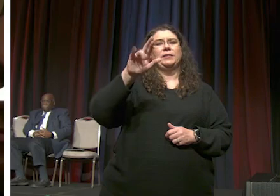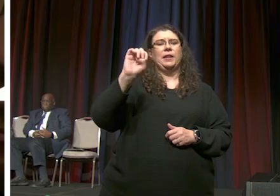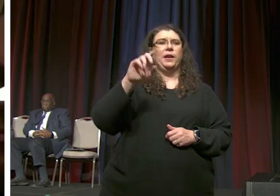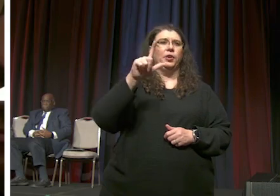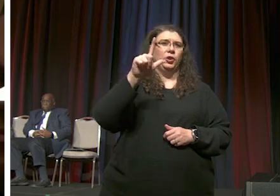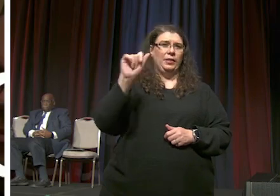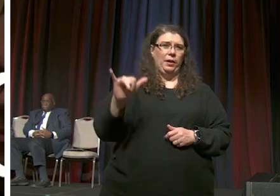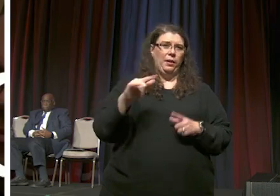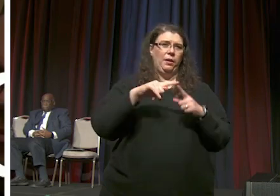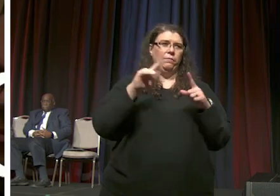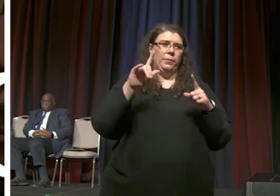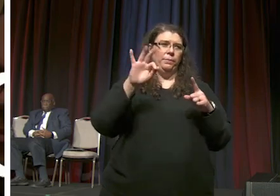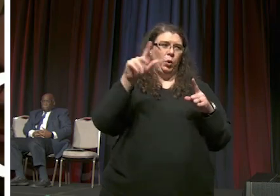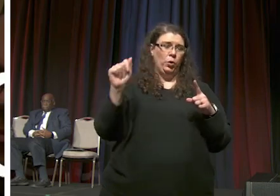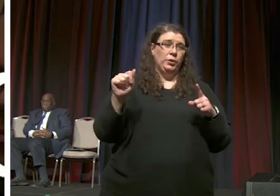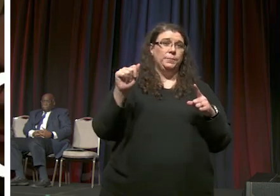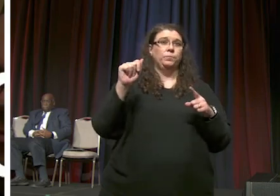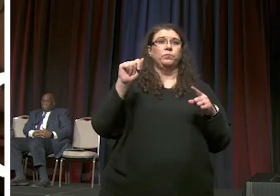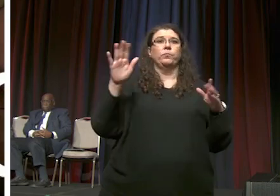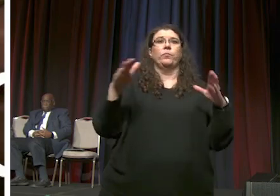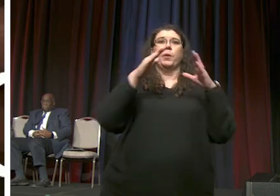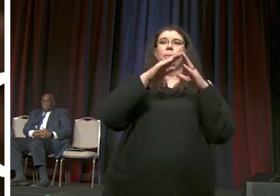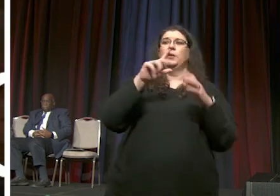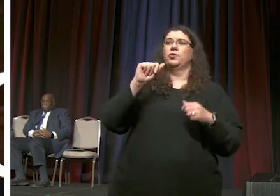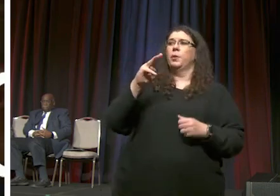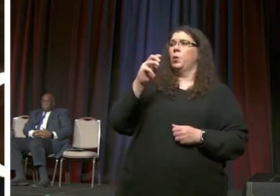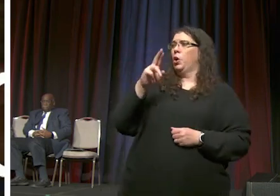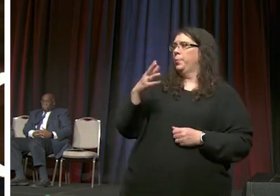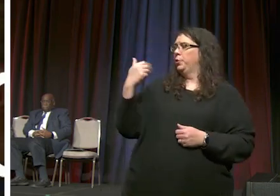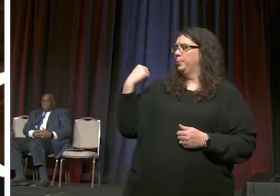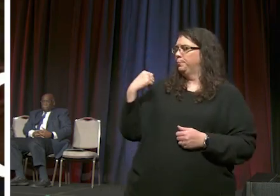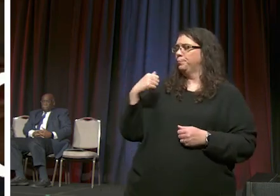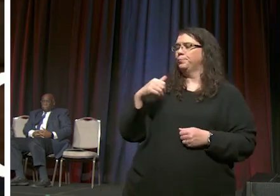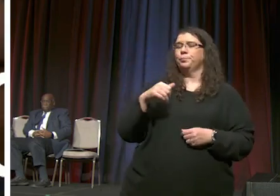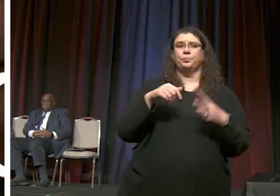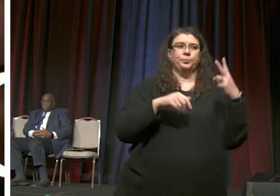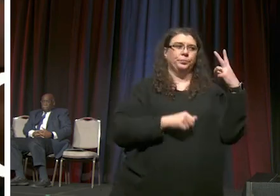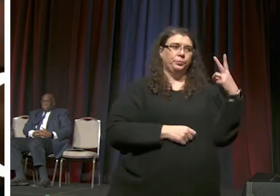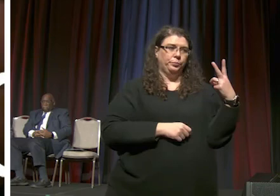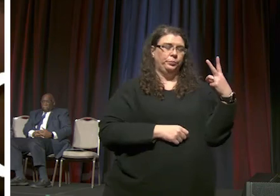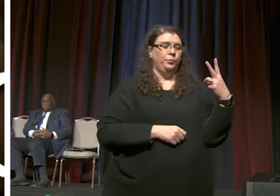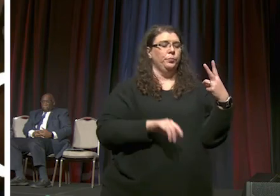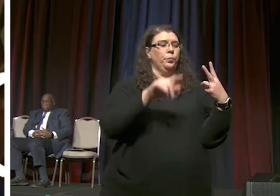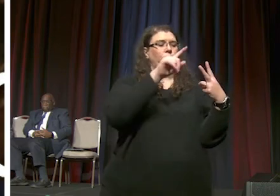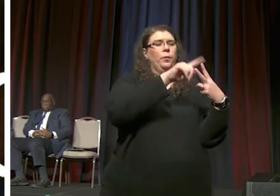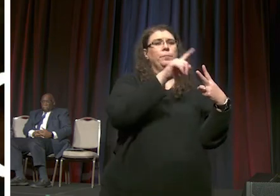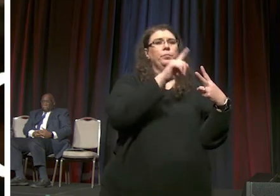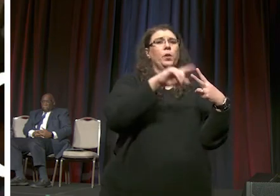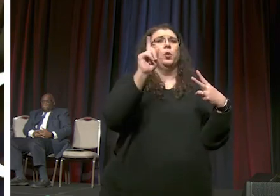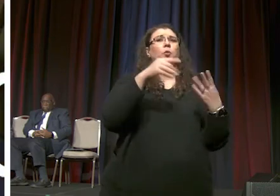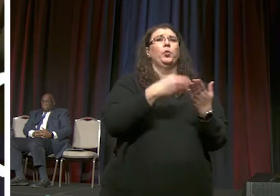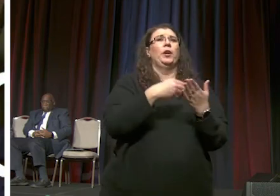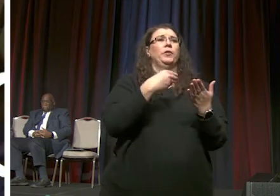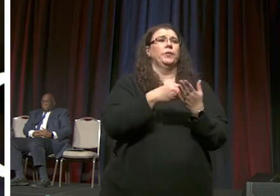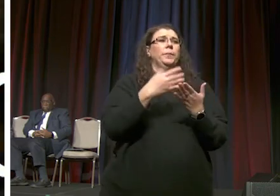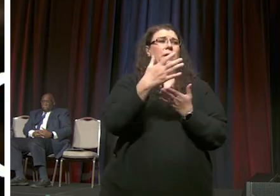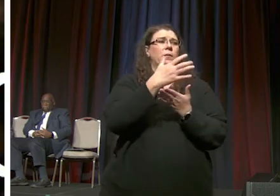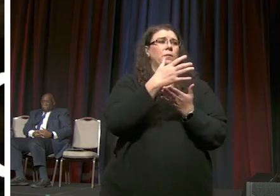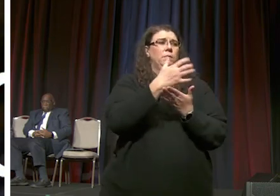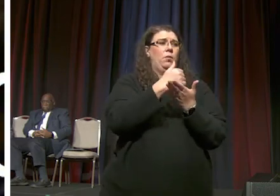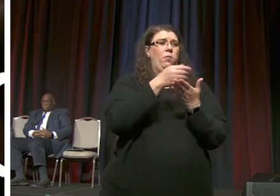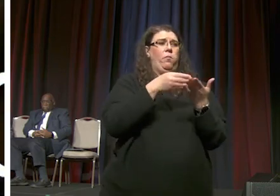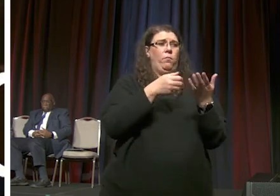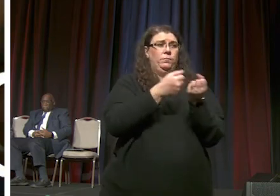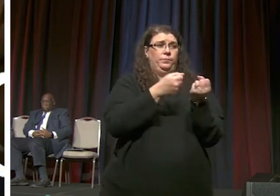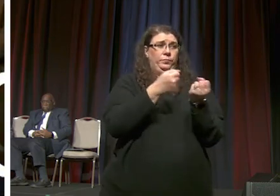uh this is a question for bishop palmer um two things where is the funding coming from the